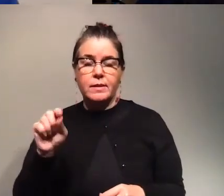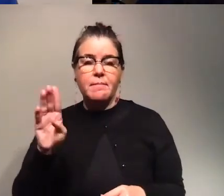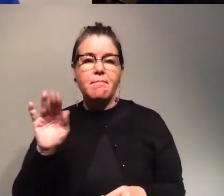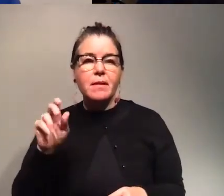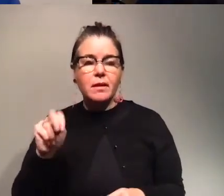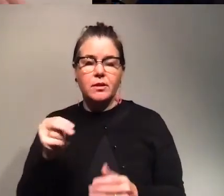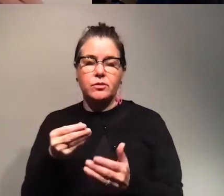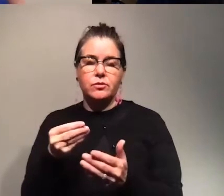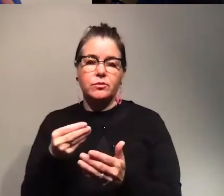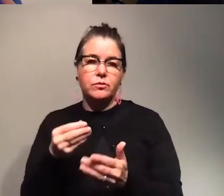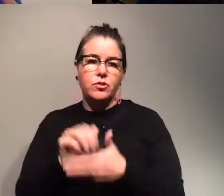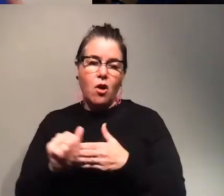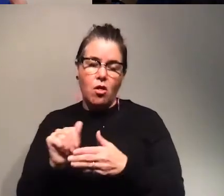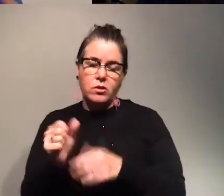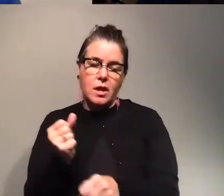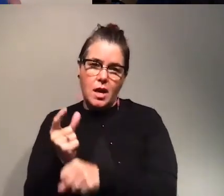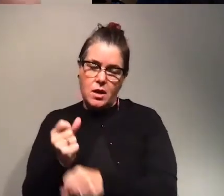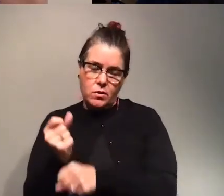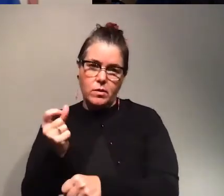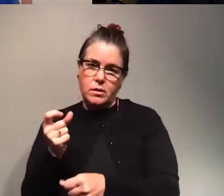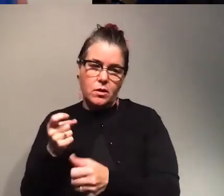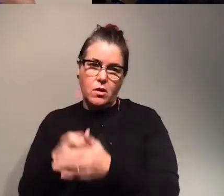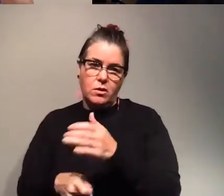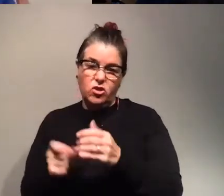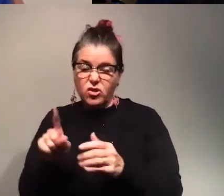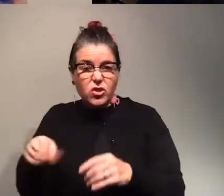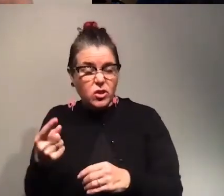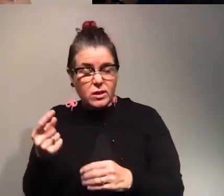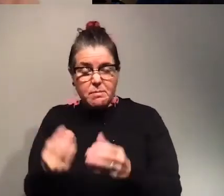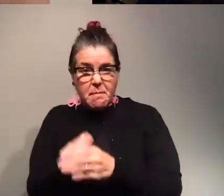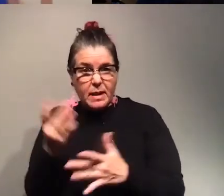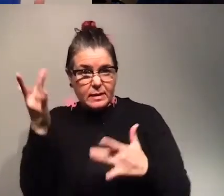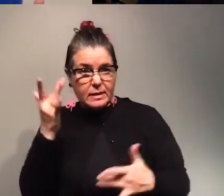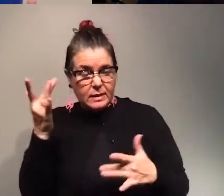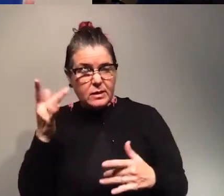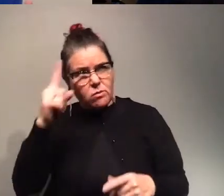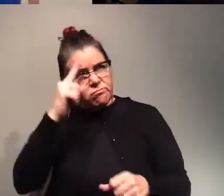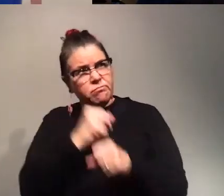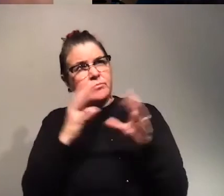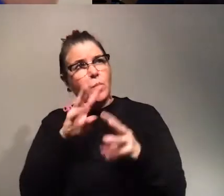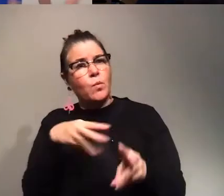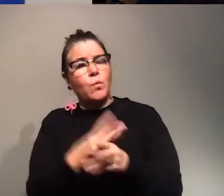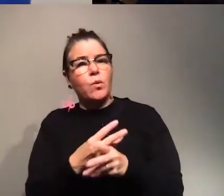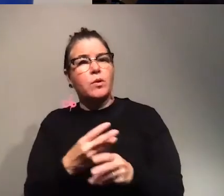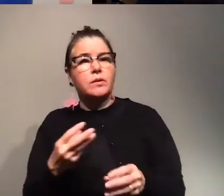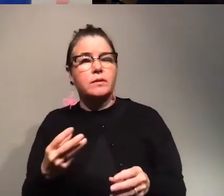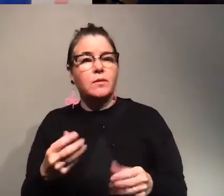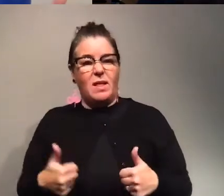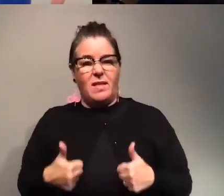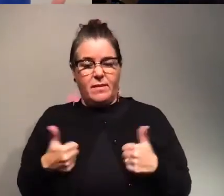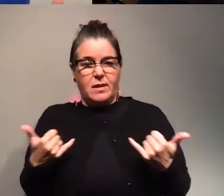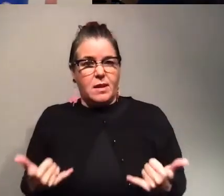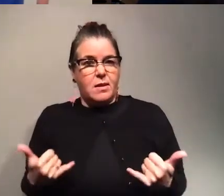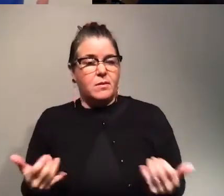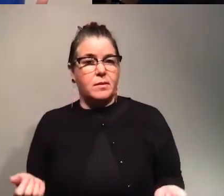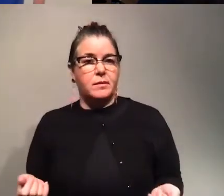annually to the economy just plant diseases so imagine in a world that we are living right now where